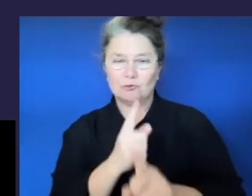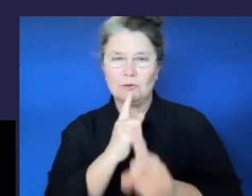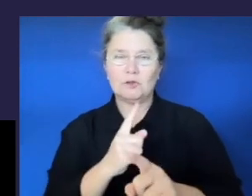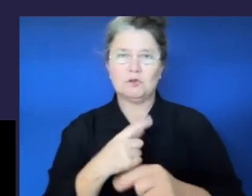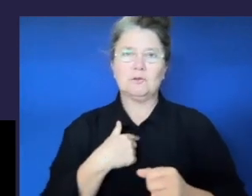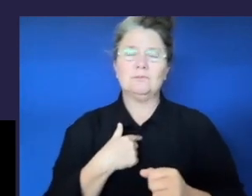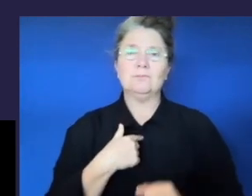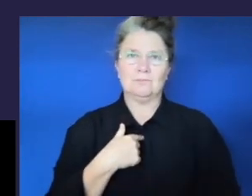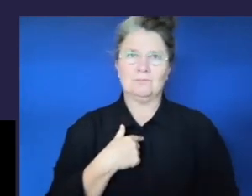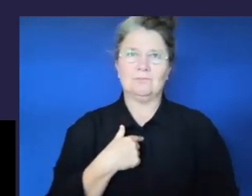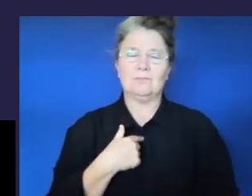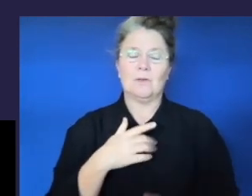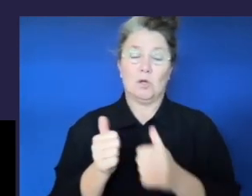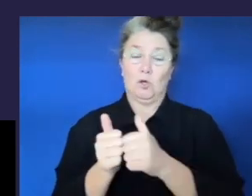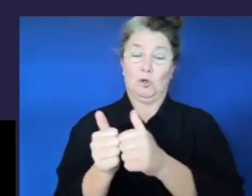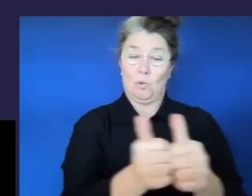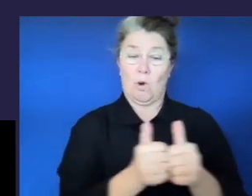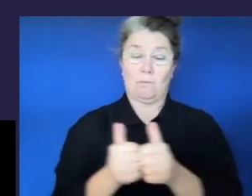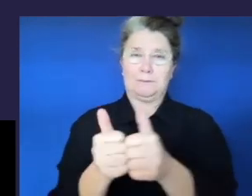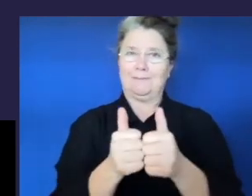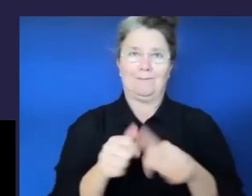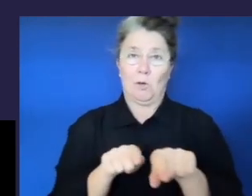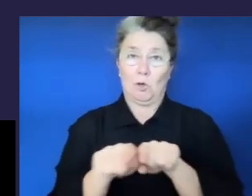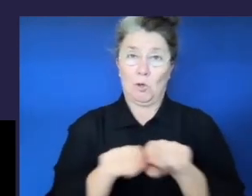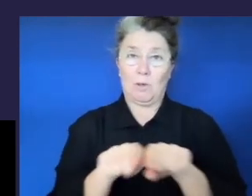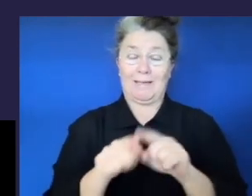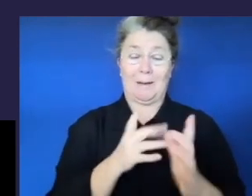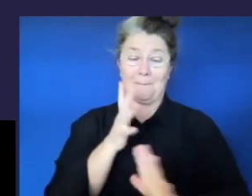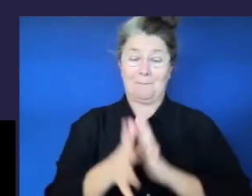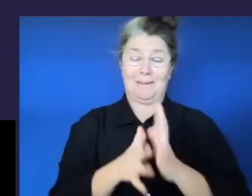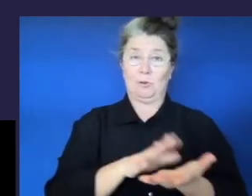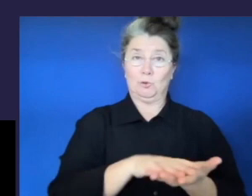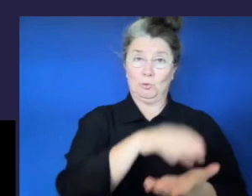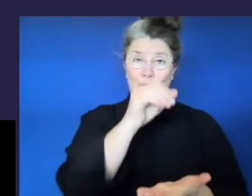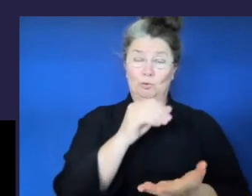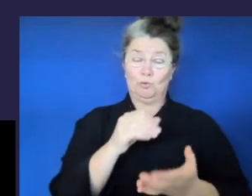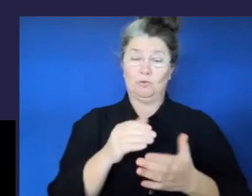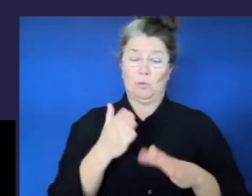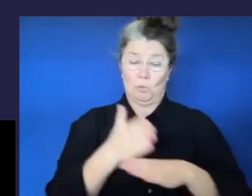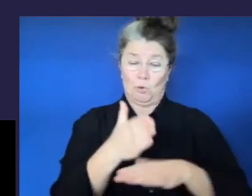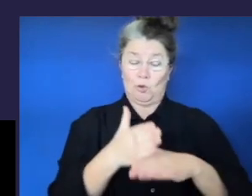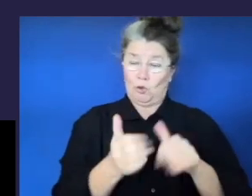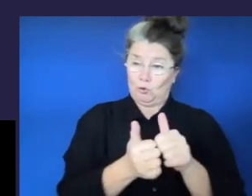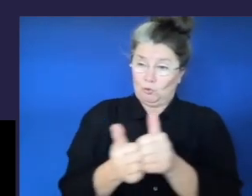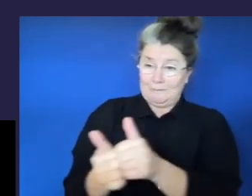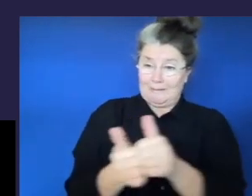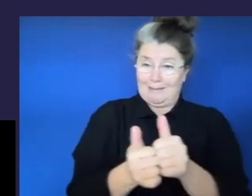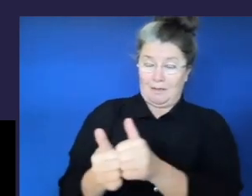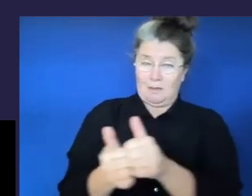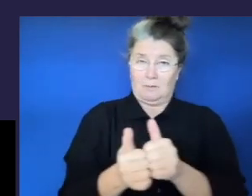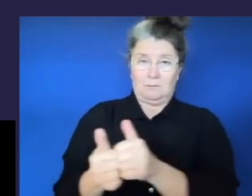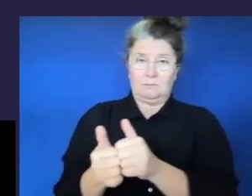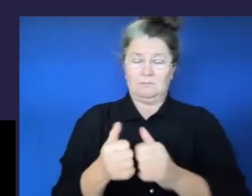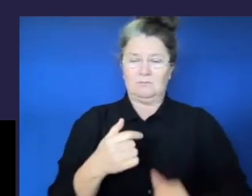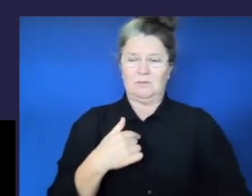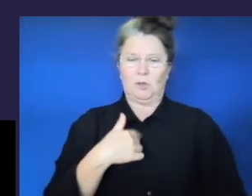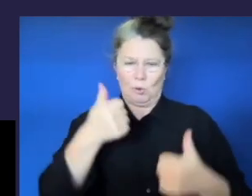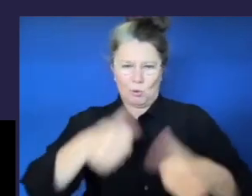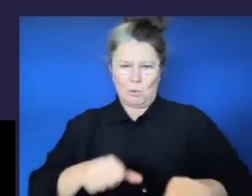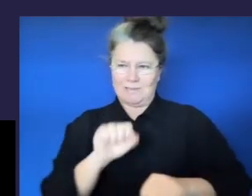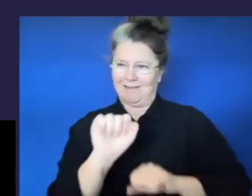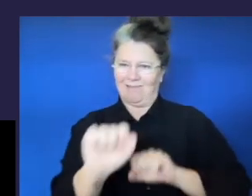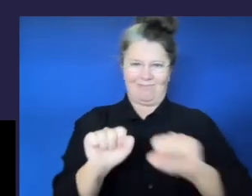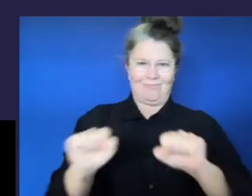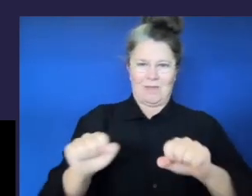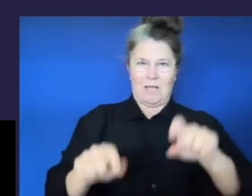Cooperative learning, which involves students working together on common curriculum and tasks, leveraging the diverse knowledge, skills and perspectives of